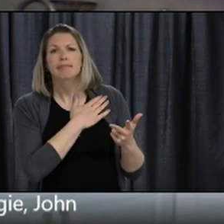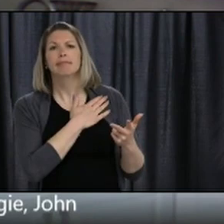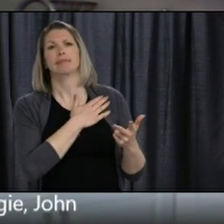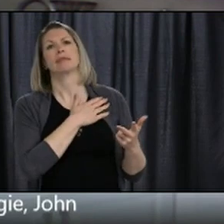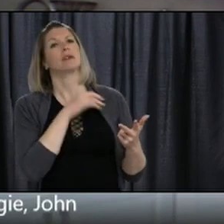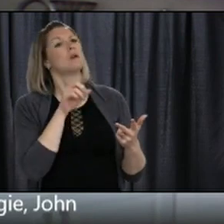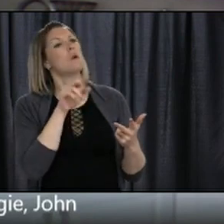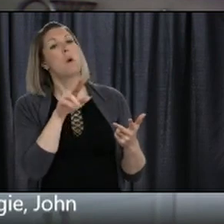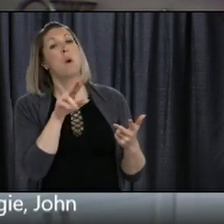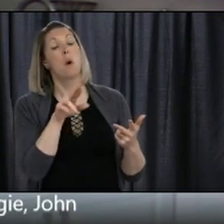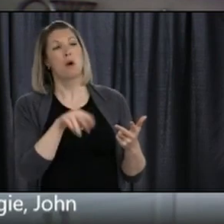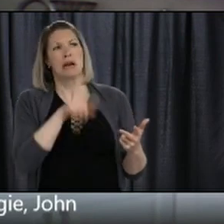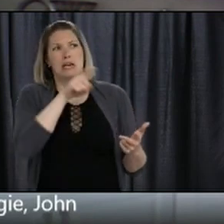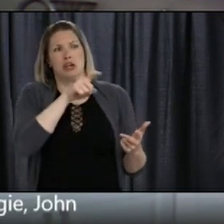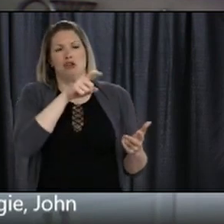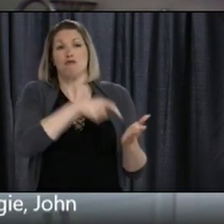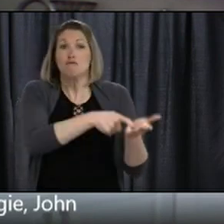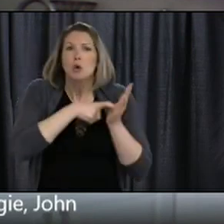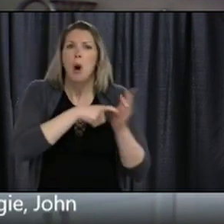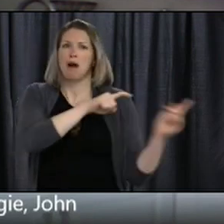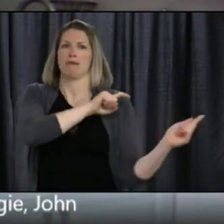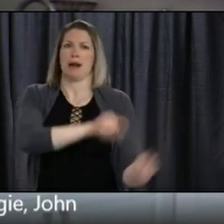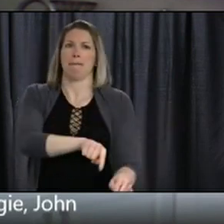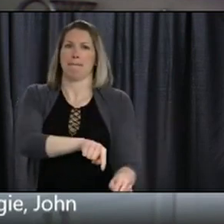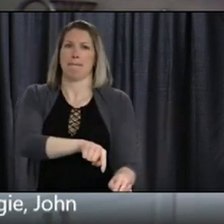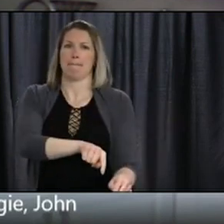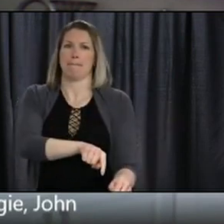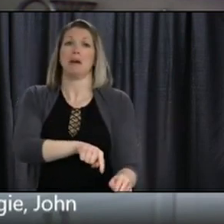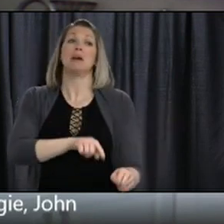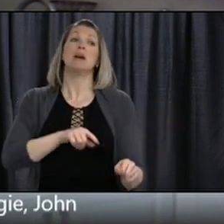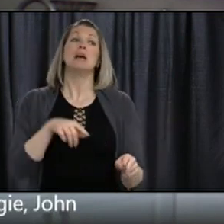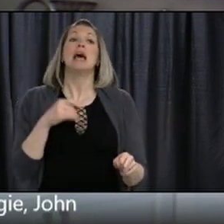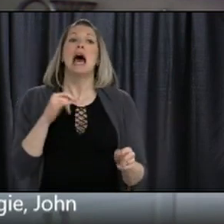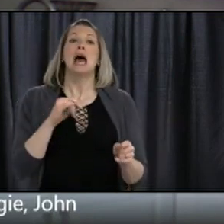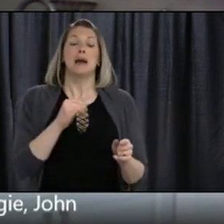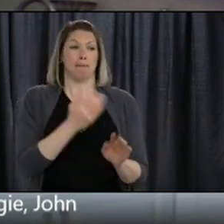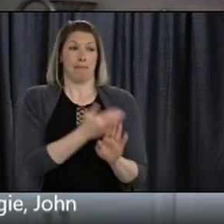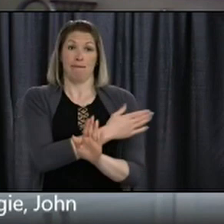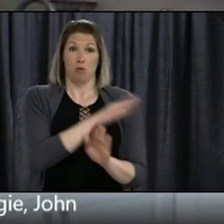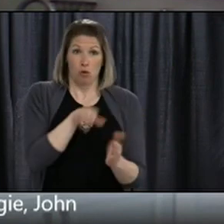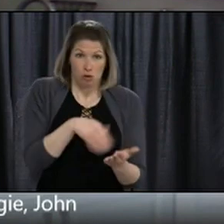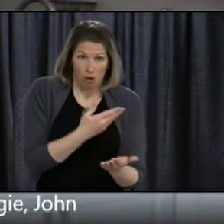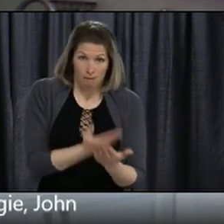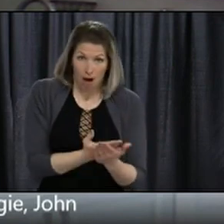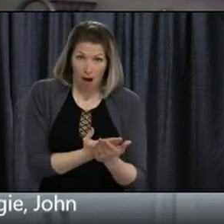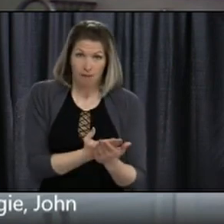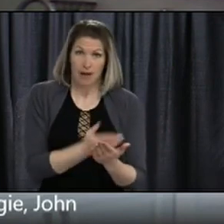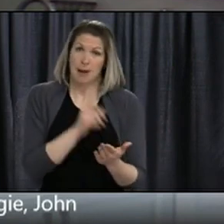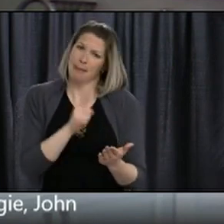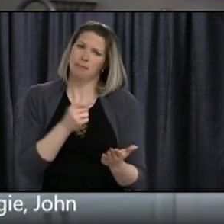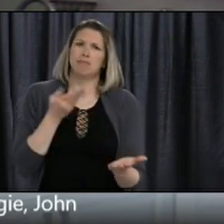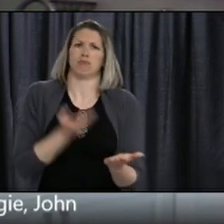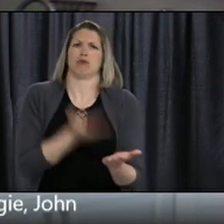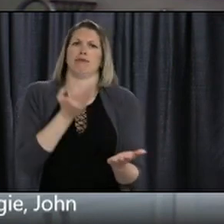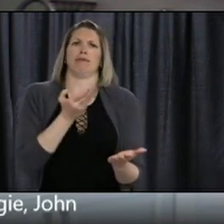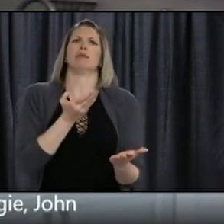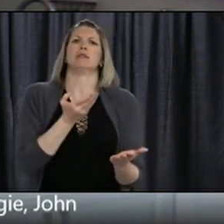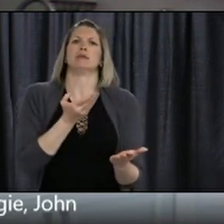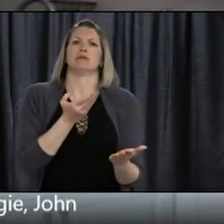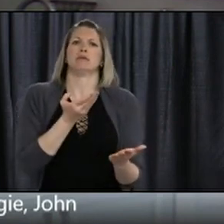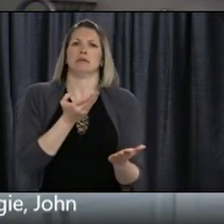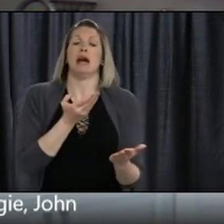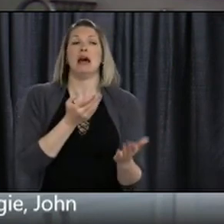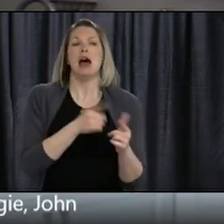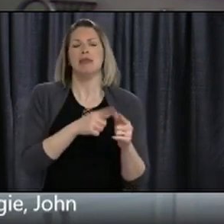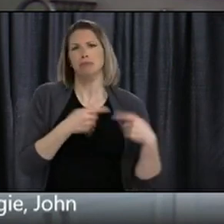infrastructure of this province. Documentation will be needed to support that. But essentially, if you are coming